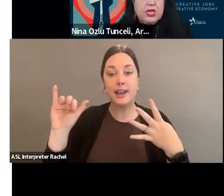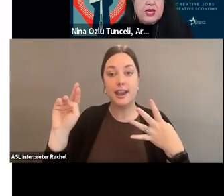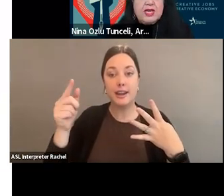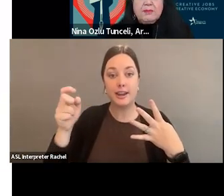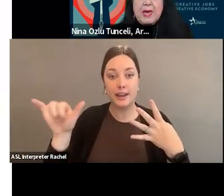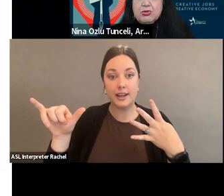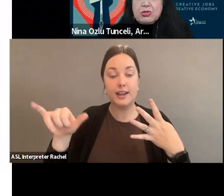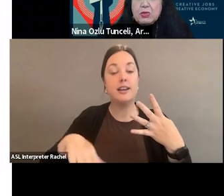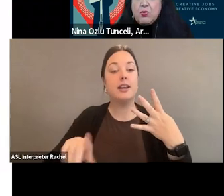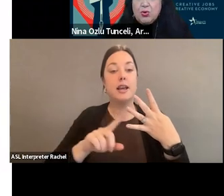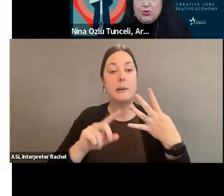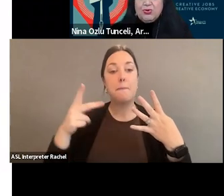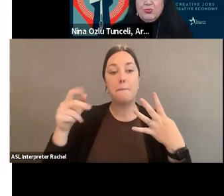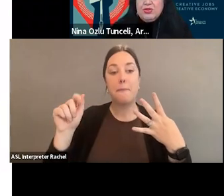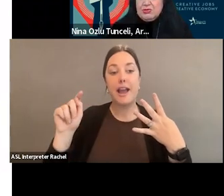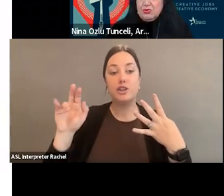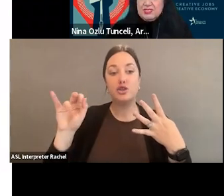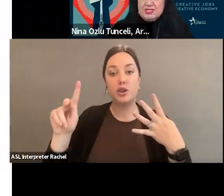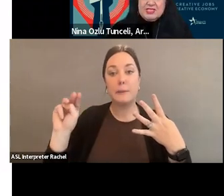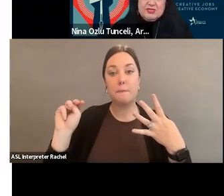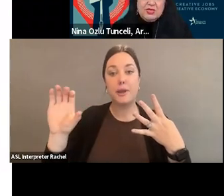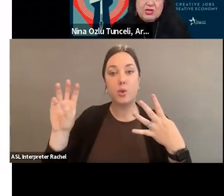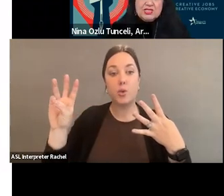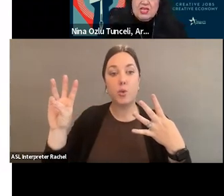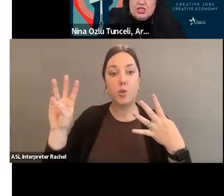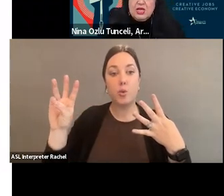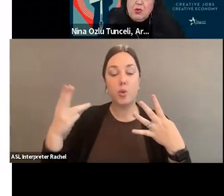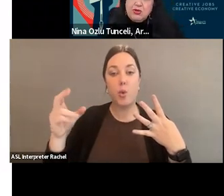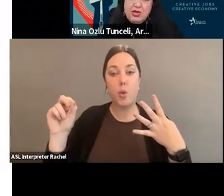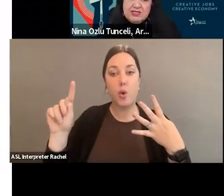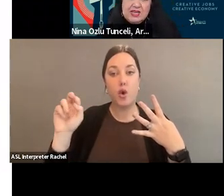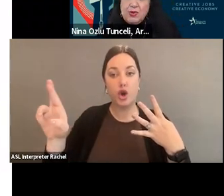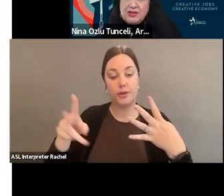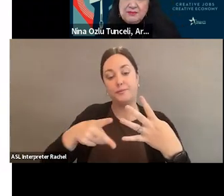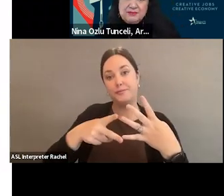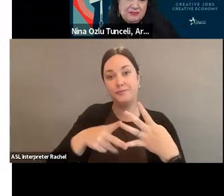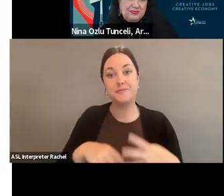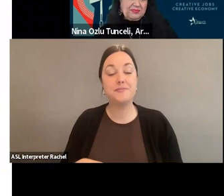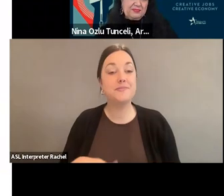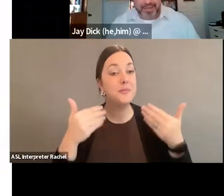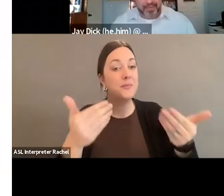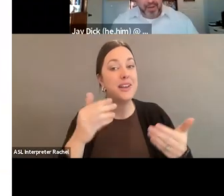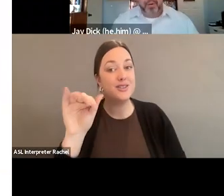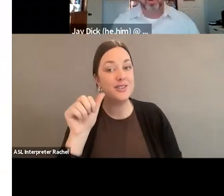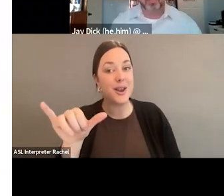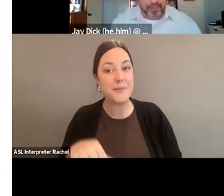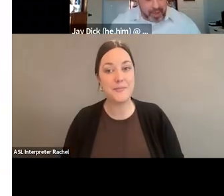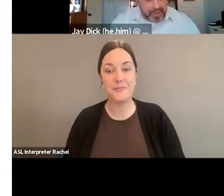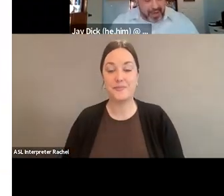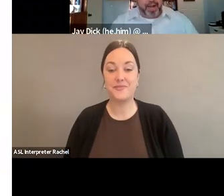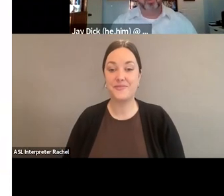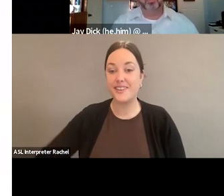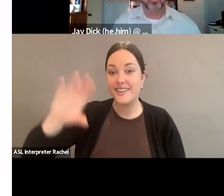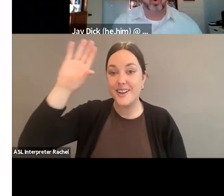California, and Patrick McWhorter with Arizona Citizens for the Arts. Jay, why don't you go ahead and take it away? Thanks, Nina. Welcome,